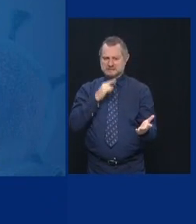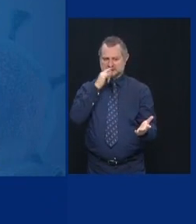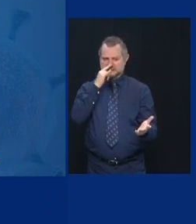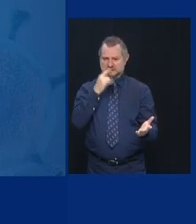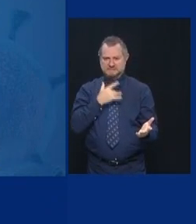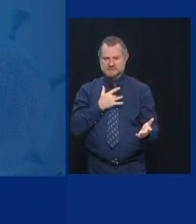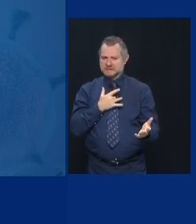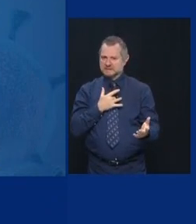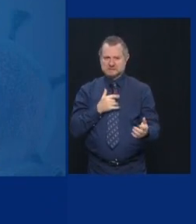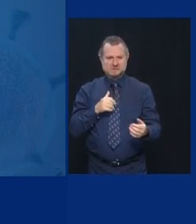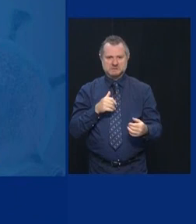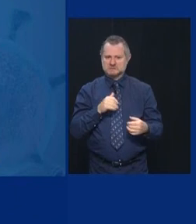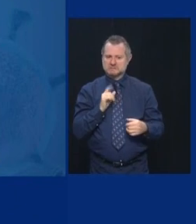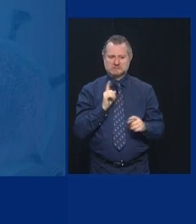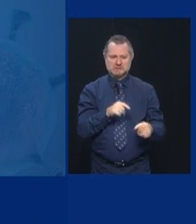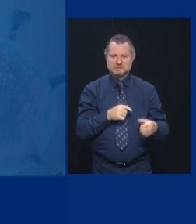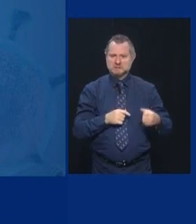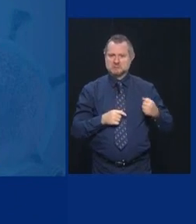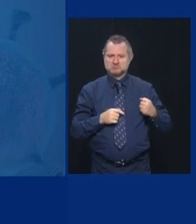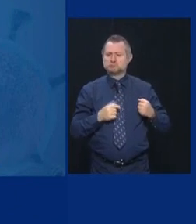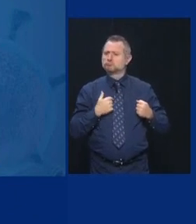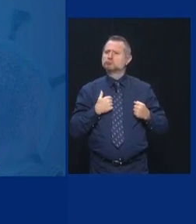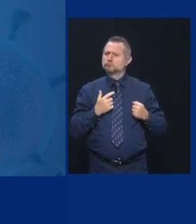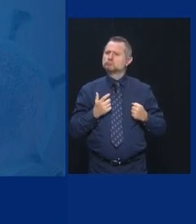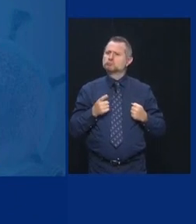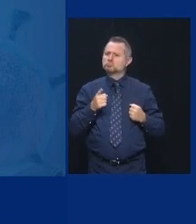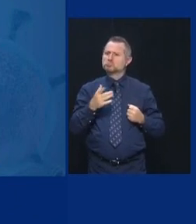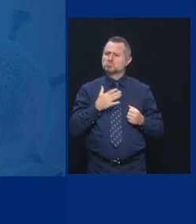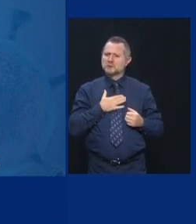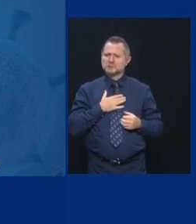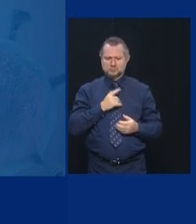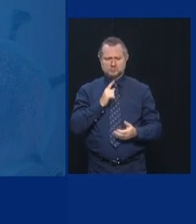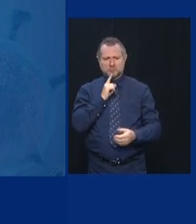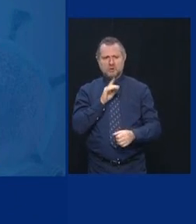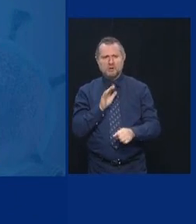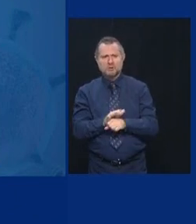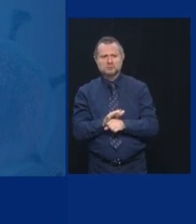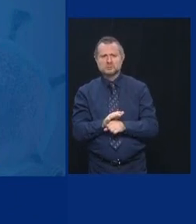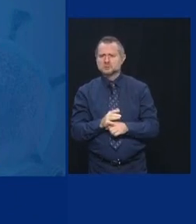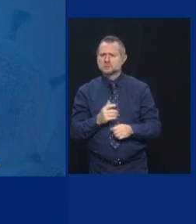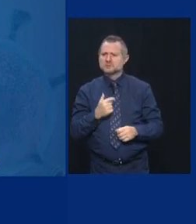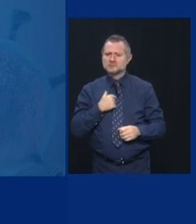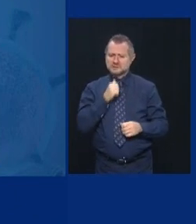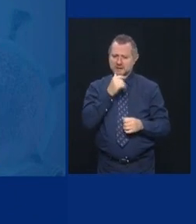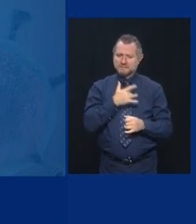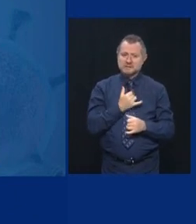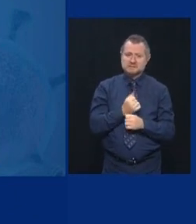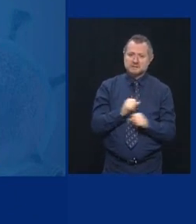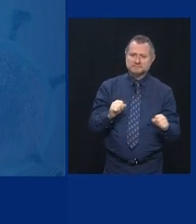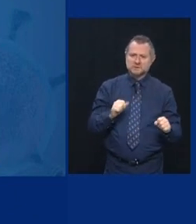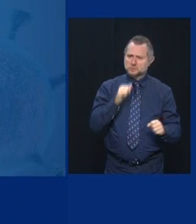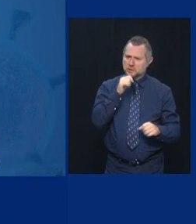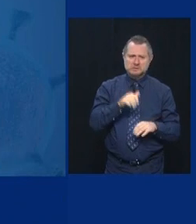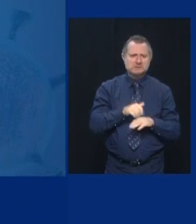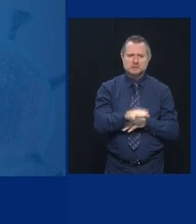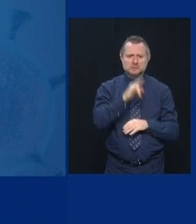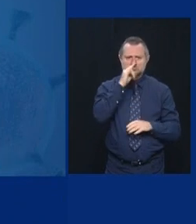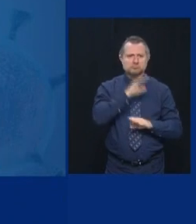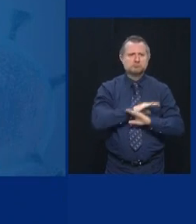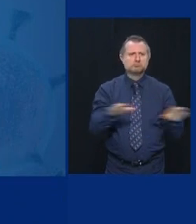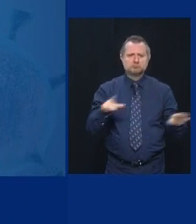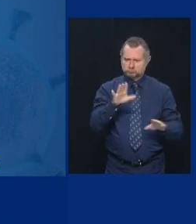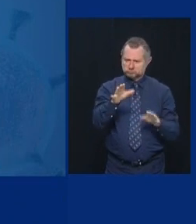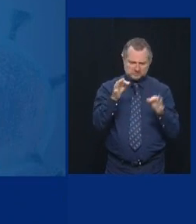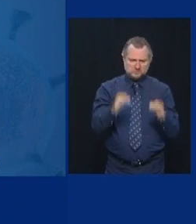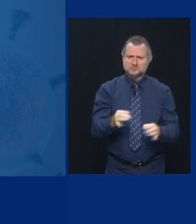Period. And you have my personal word on that. I've spoken to thousands of parents who have called up and said I'm worried about sending